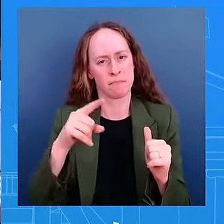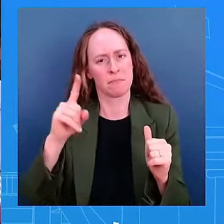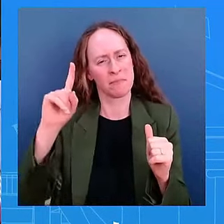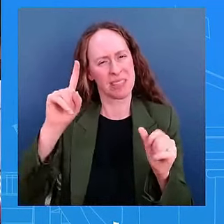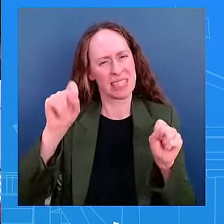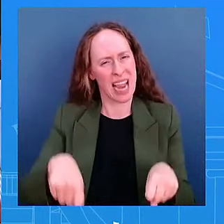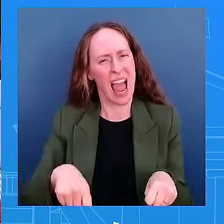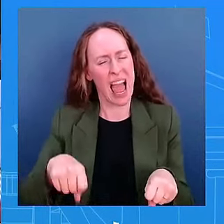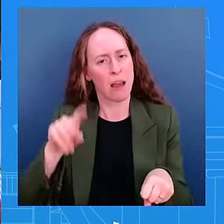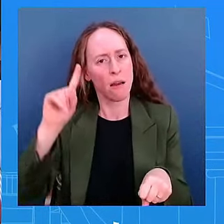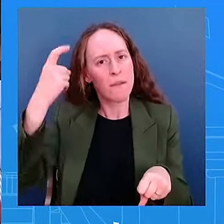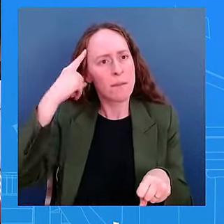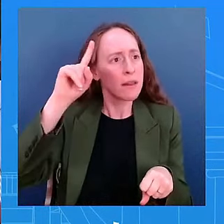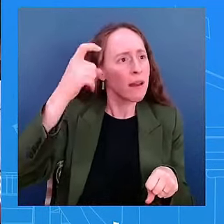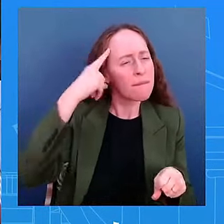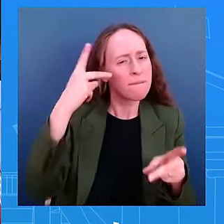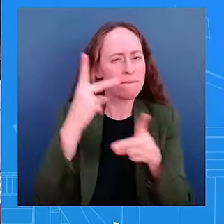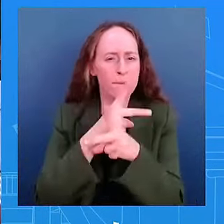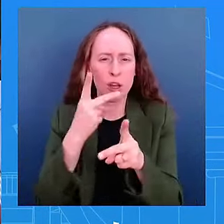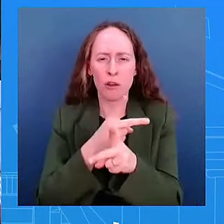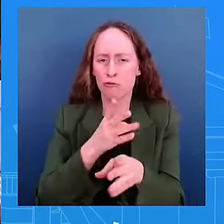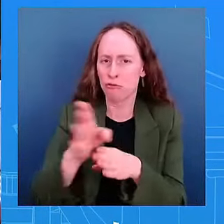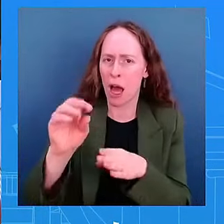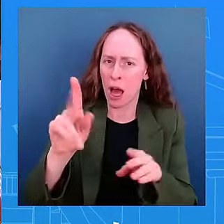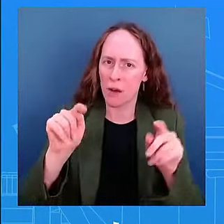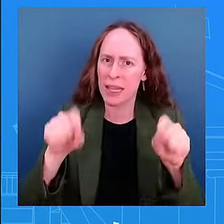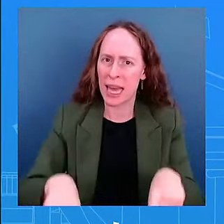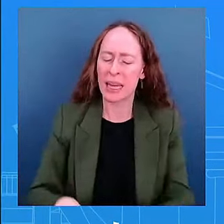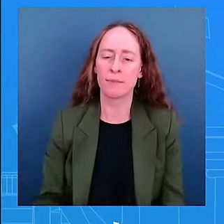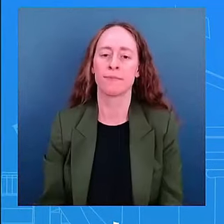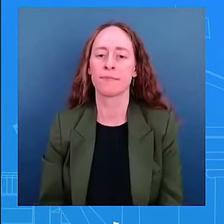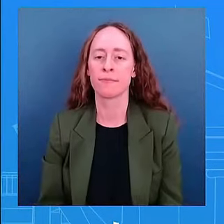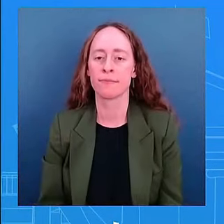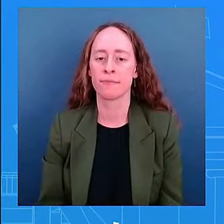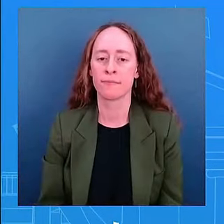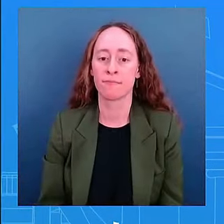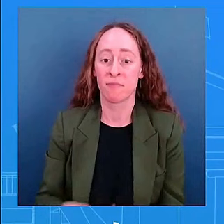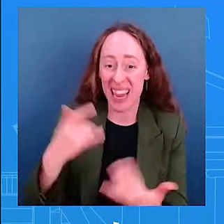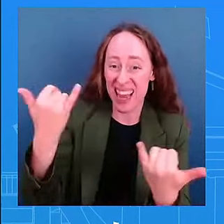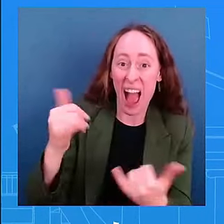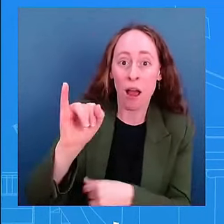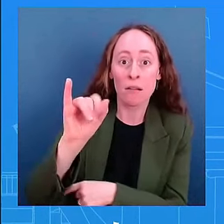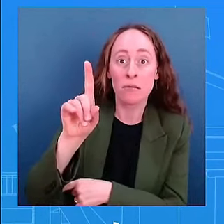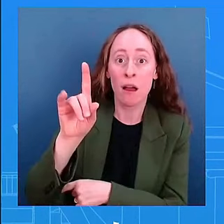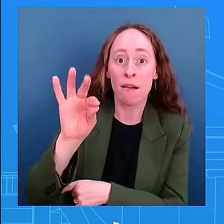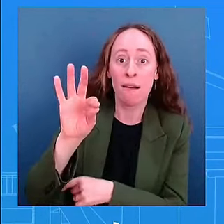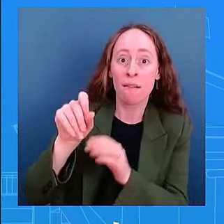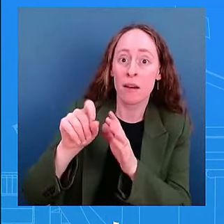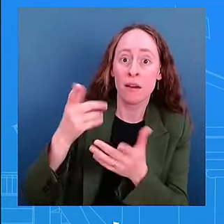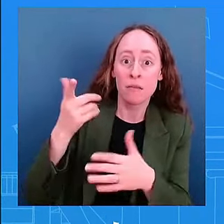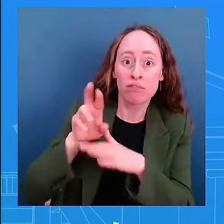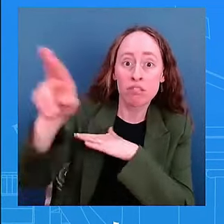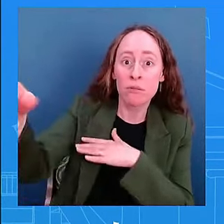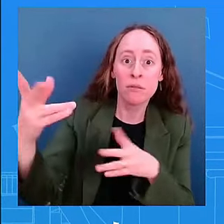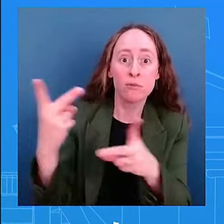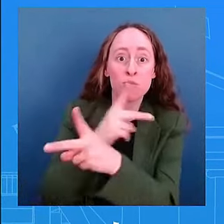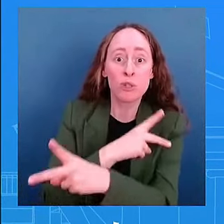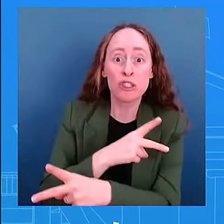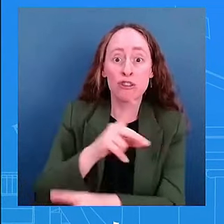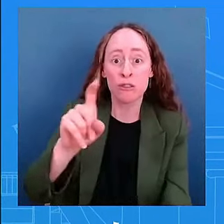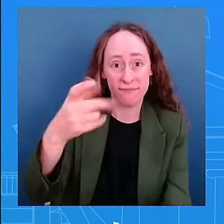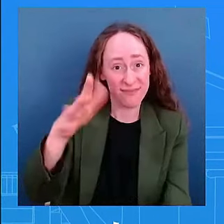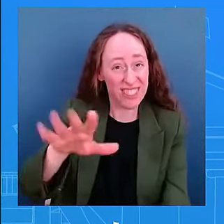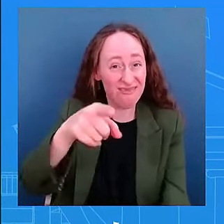to israel in the wake of this strike to so look i don't have any uh again immediate reactions to this or immediate